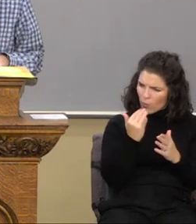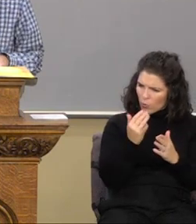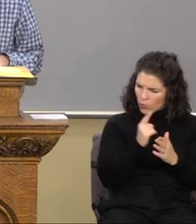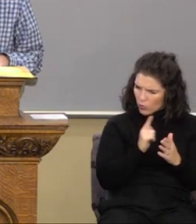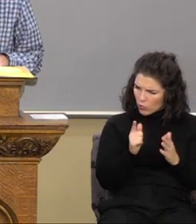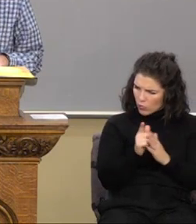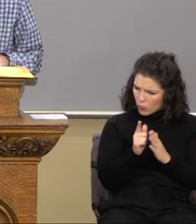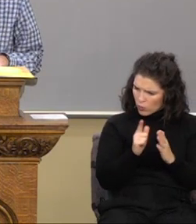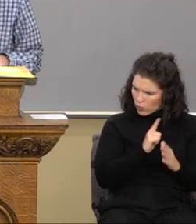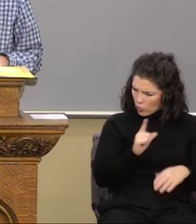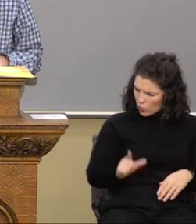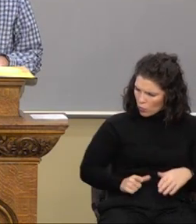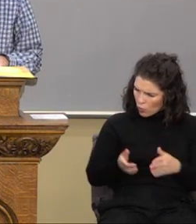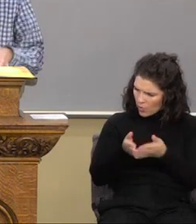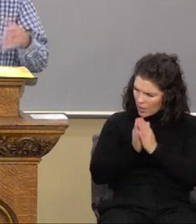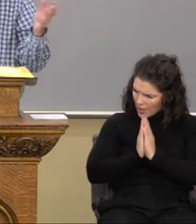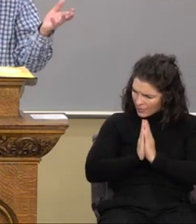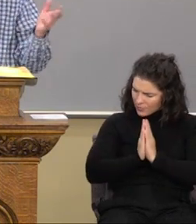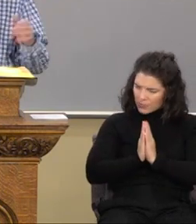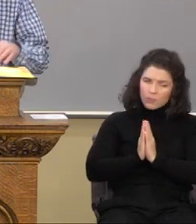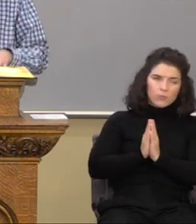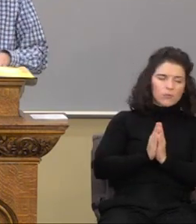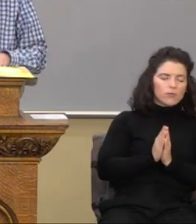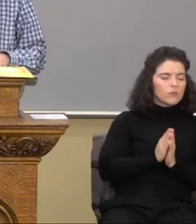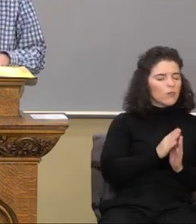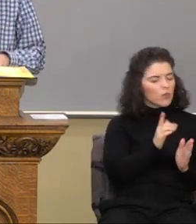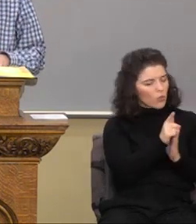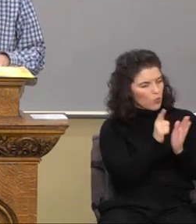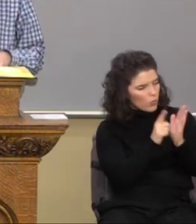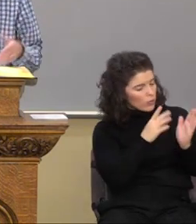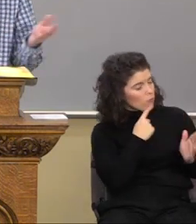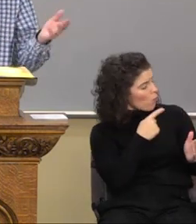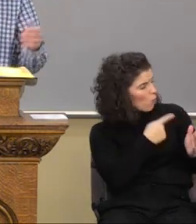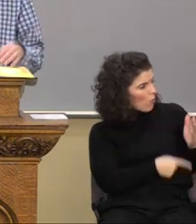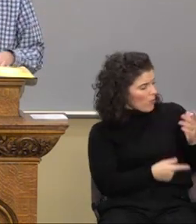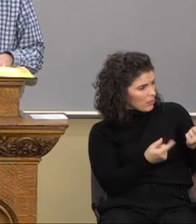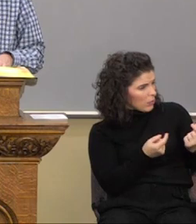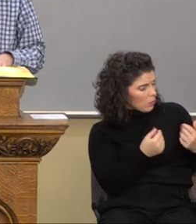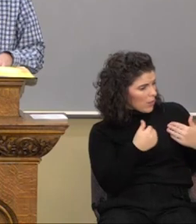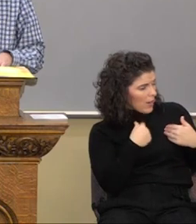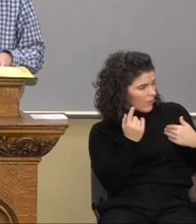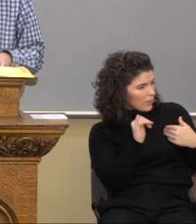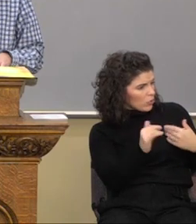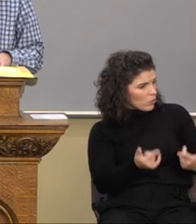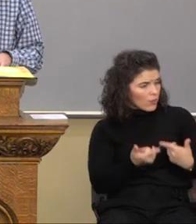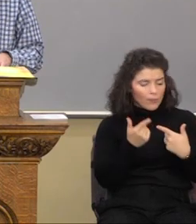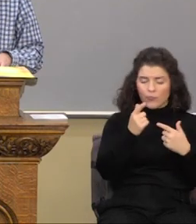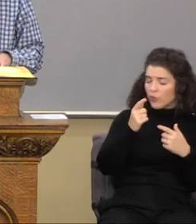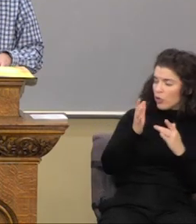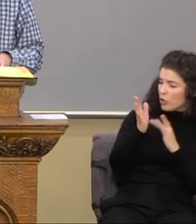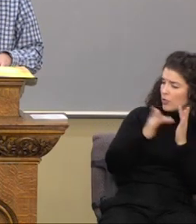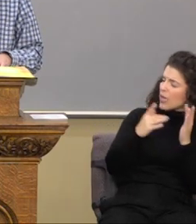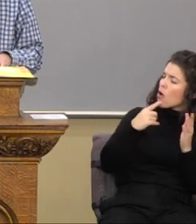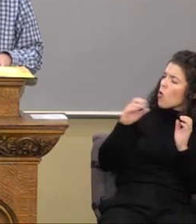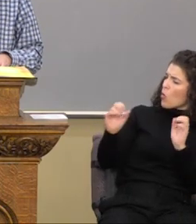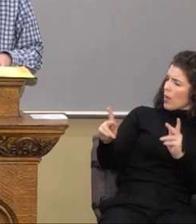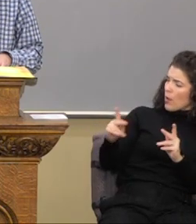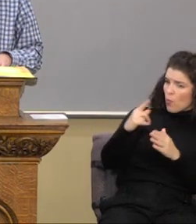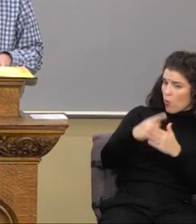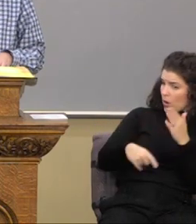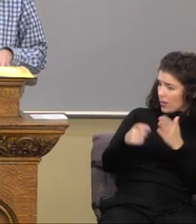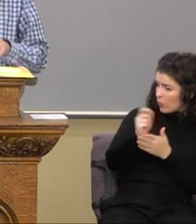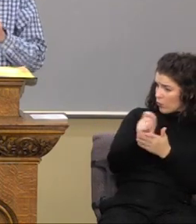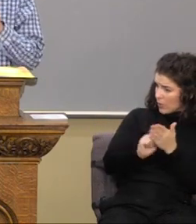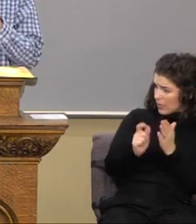guy's a lawyer. Okay, so what must I do to have eternal life? Okay, what is written in the law? How?